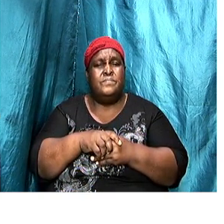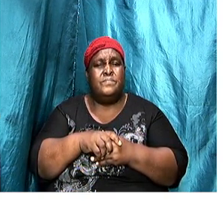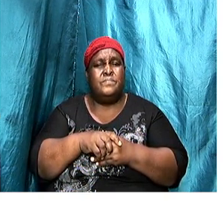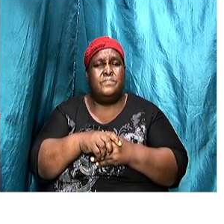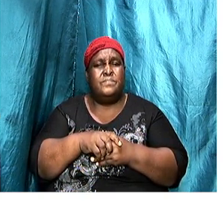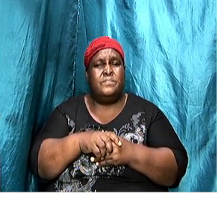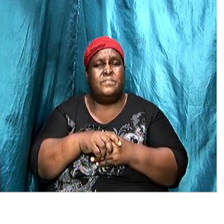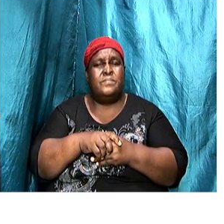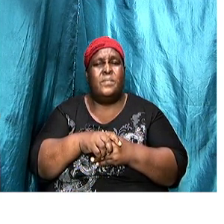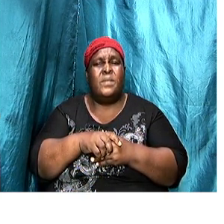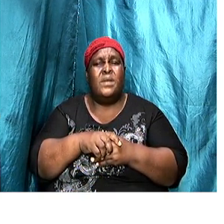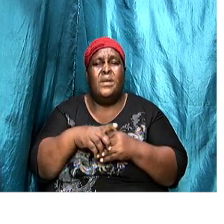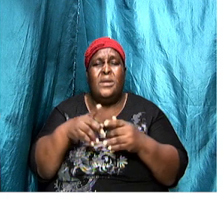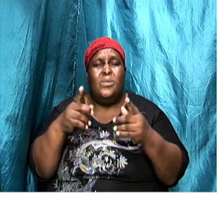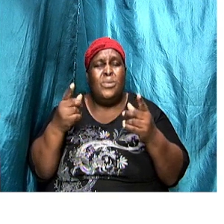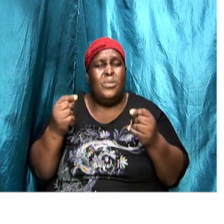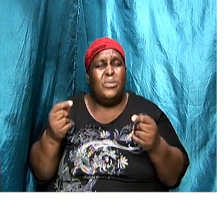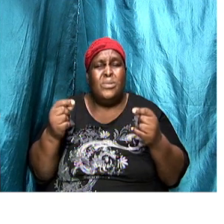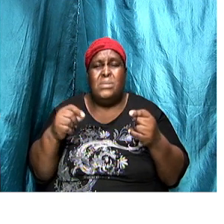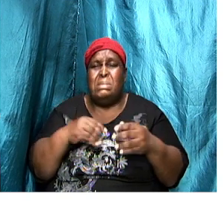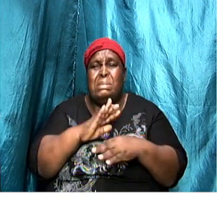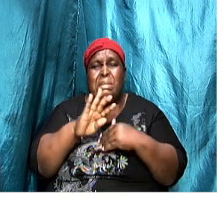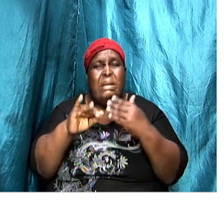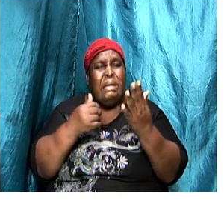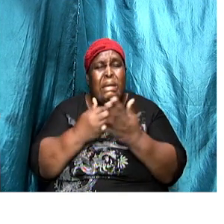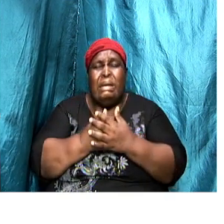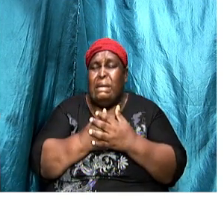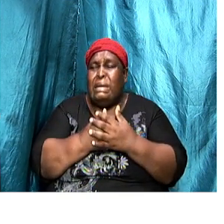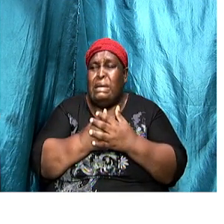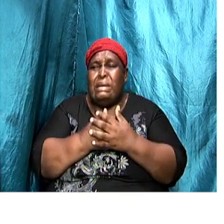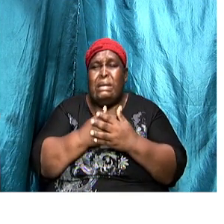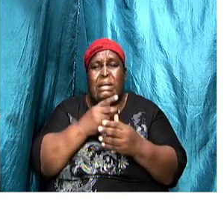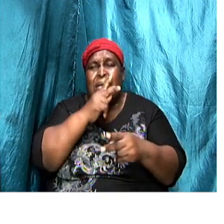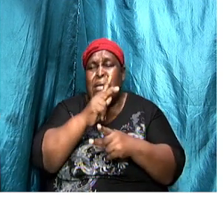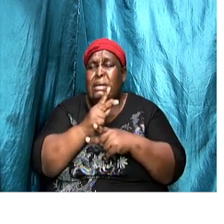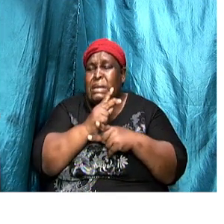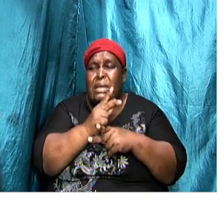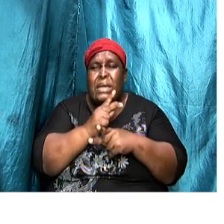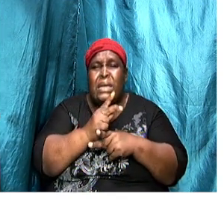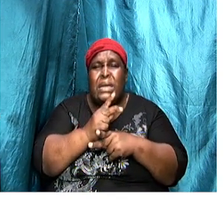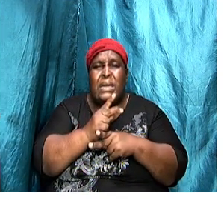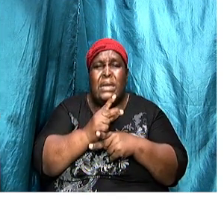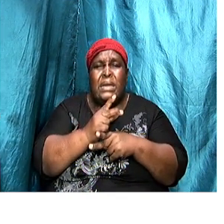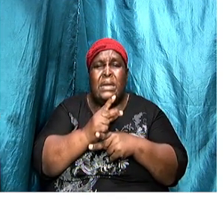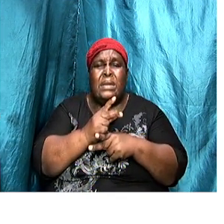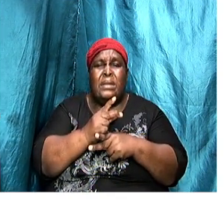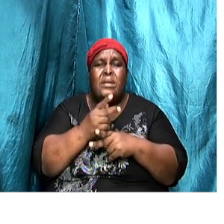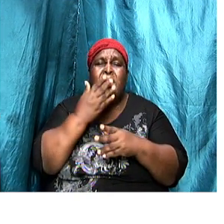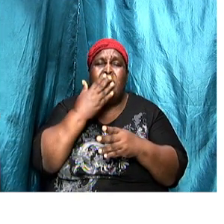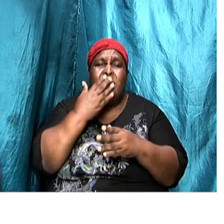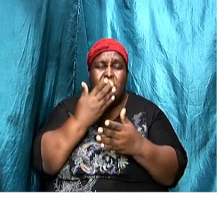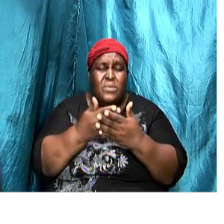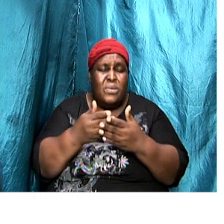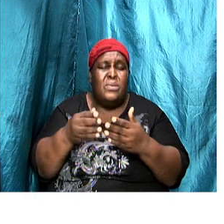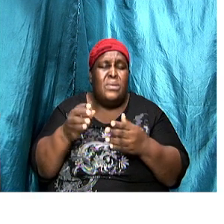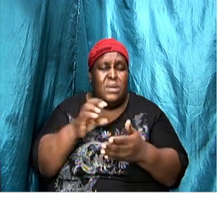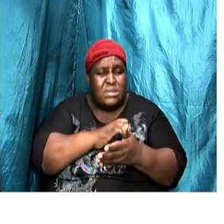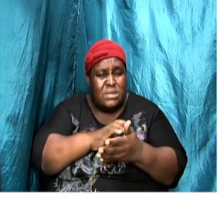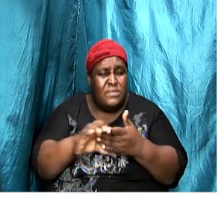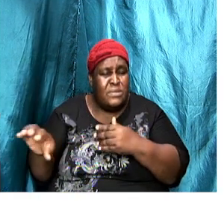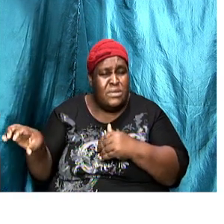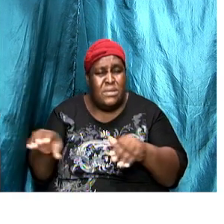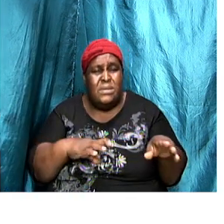they were doing all kind of activities and Jesus commended them so it's not even like they were doing it